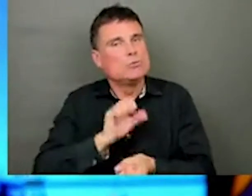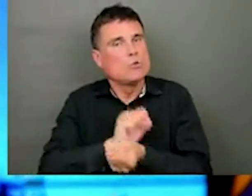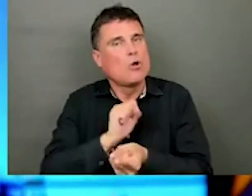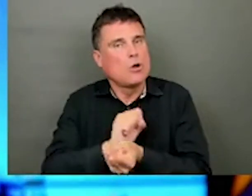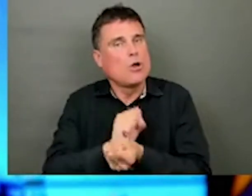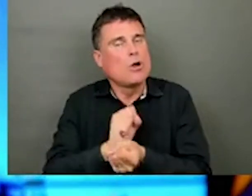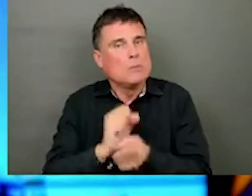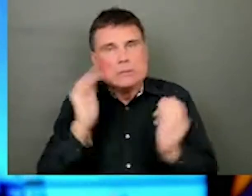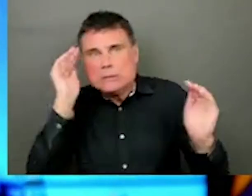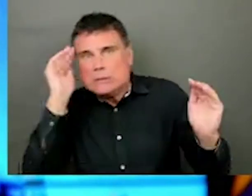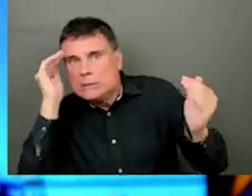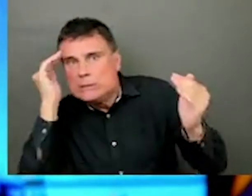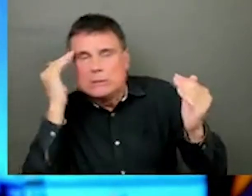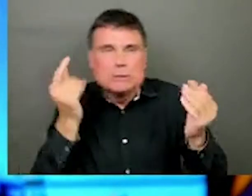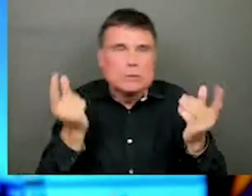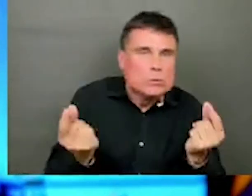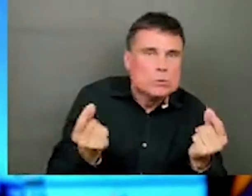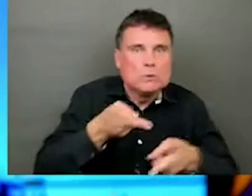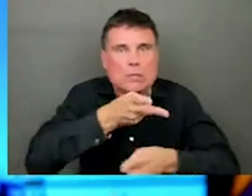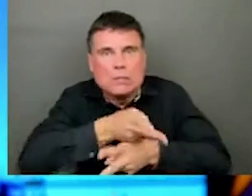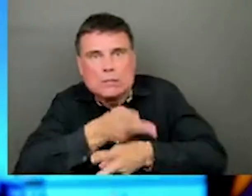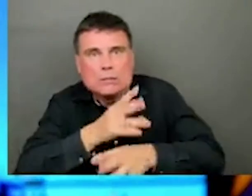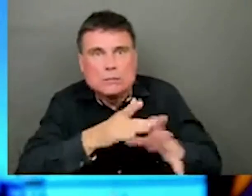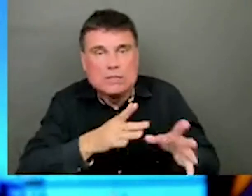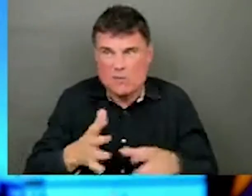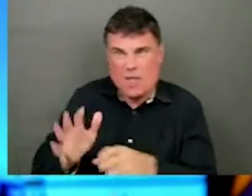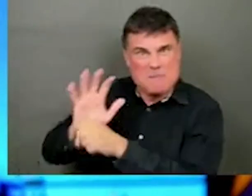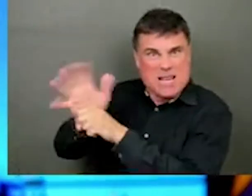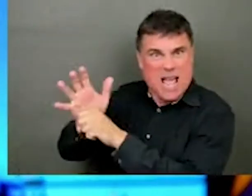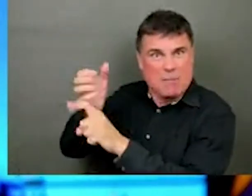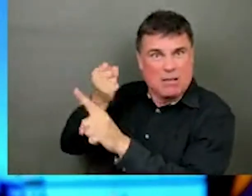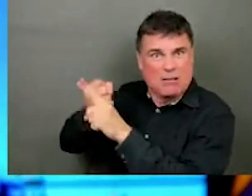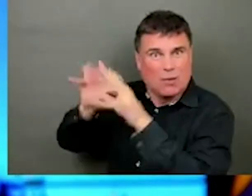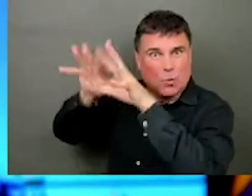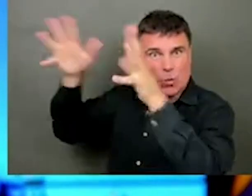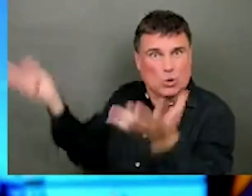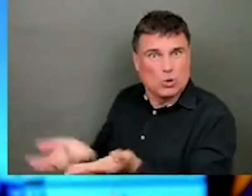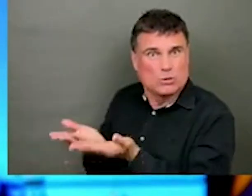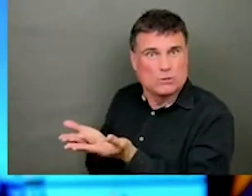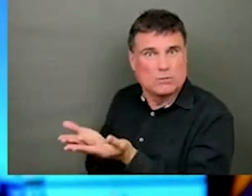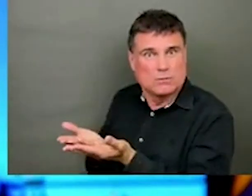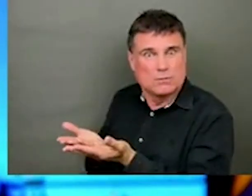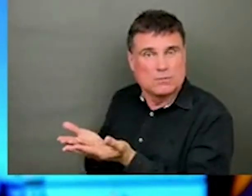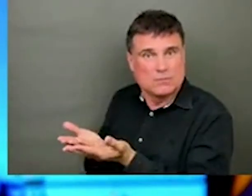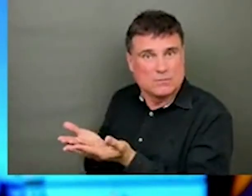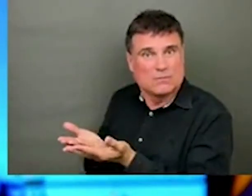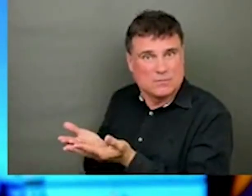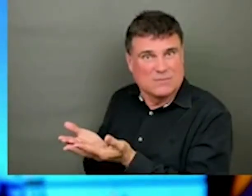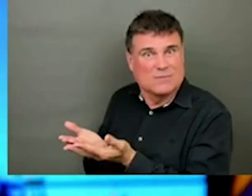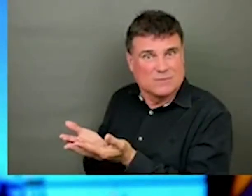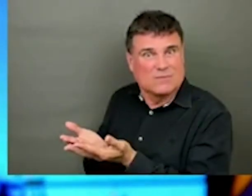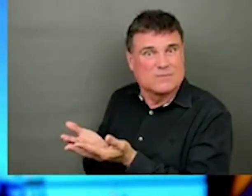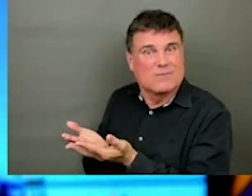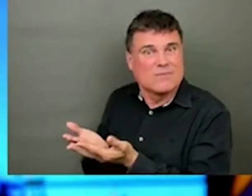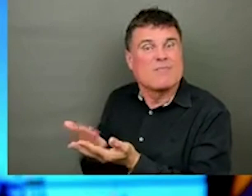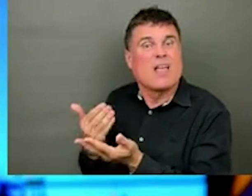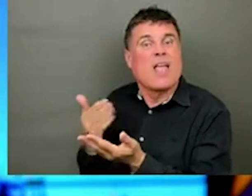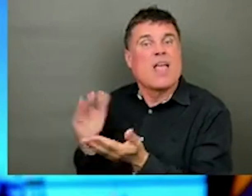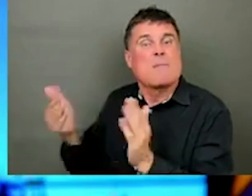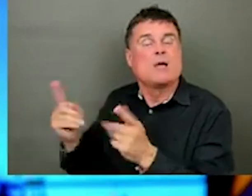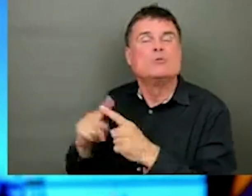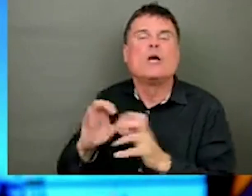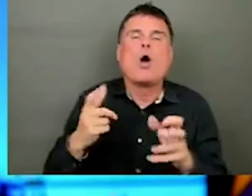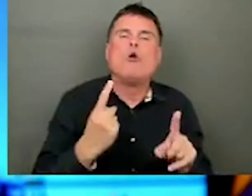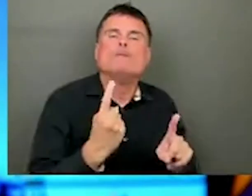through this pandemic has been over and above the pressures of trying to maintain families and relationships